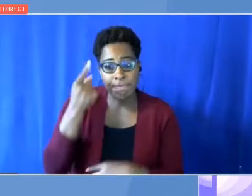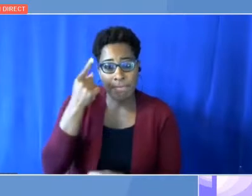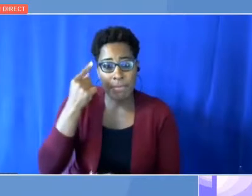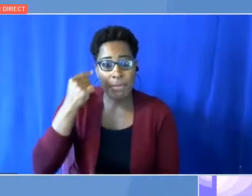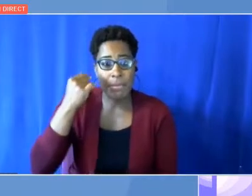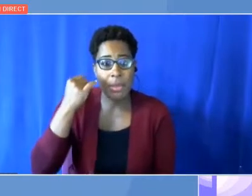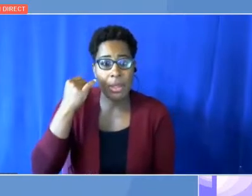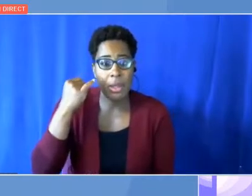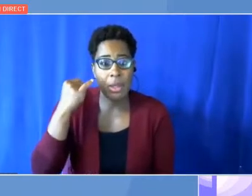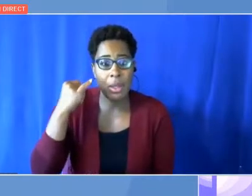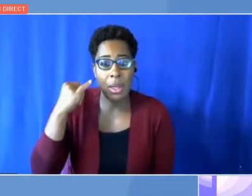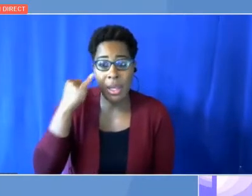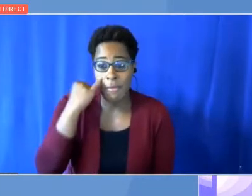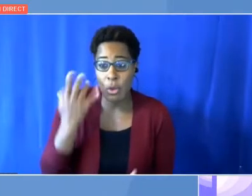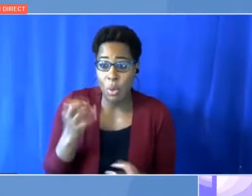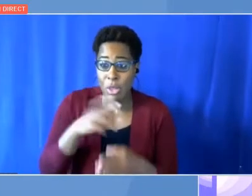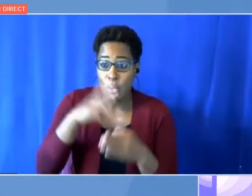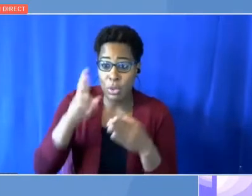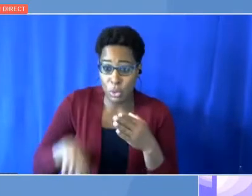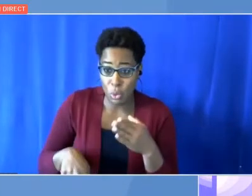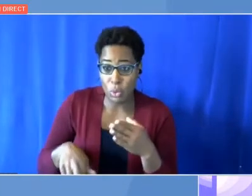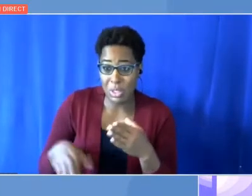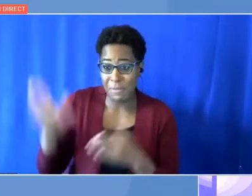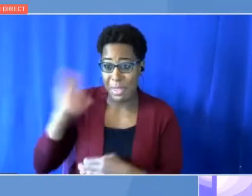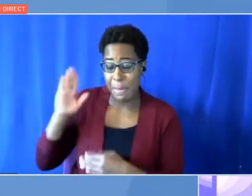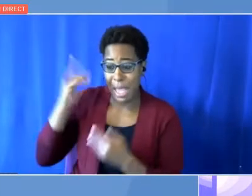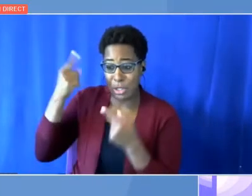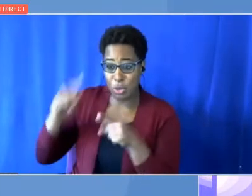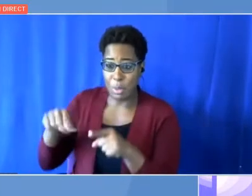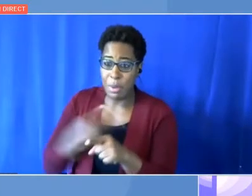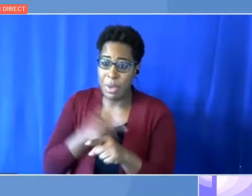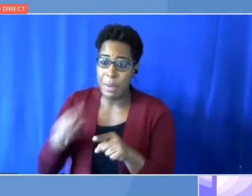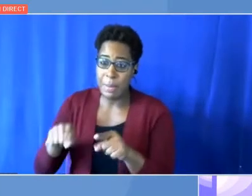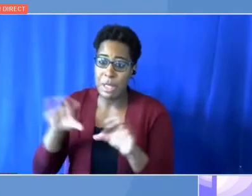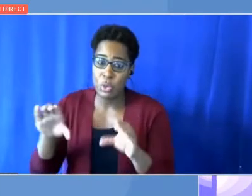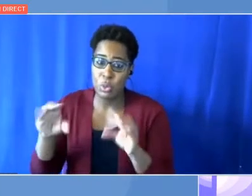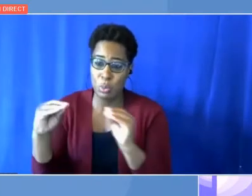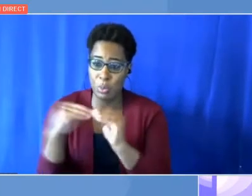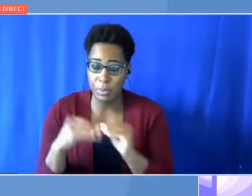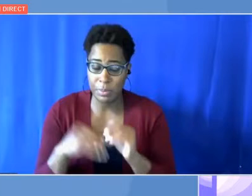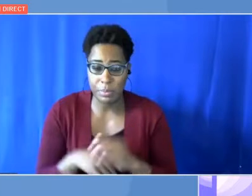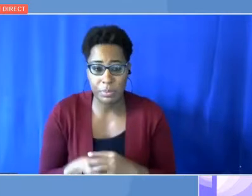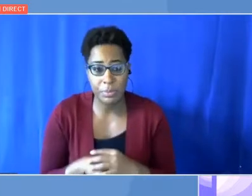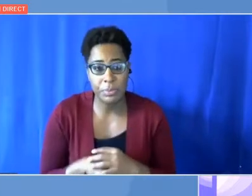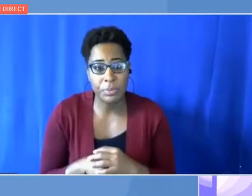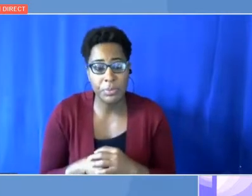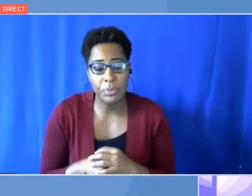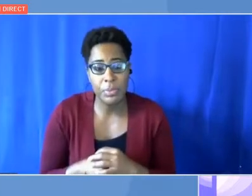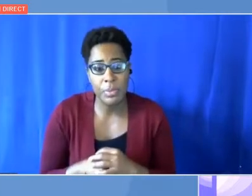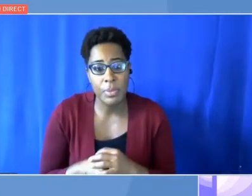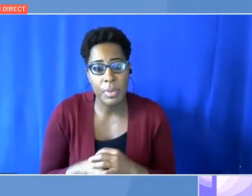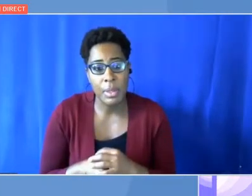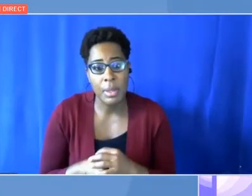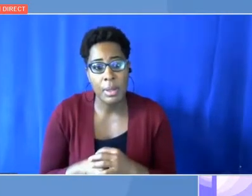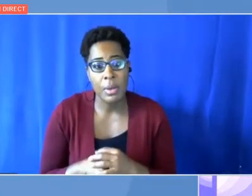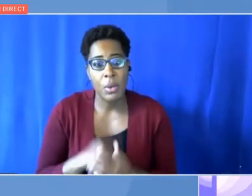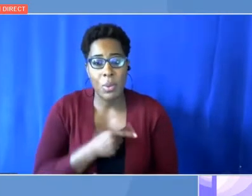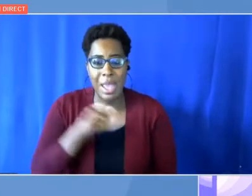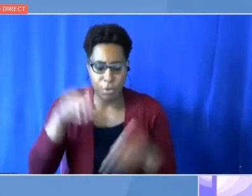Agreement. The last two comments. One is to concentrate on the technologies that we have.